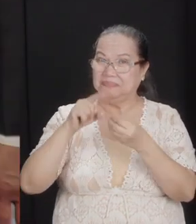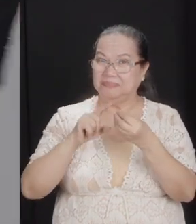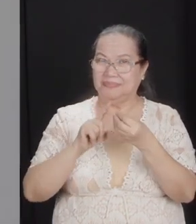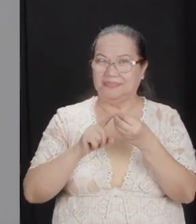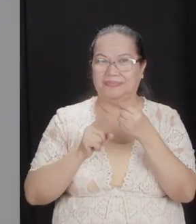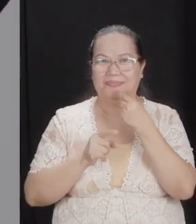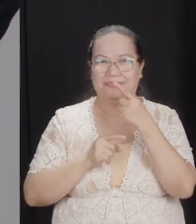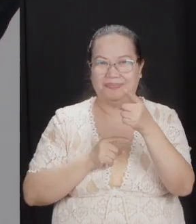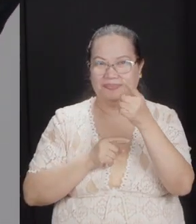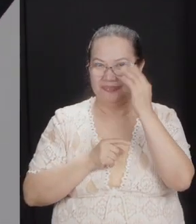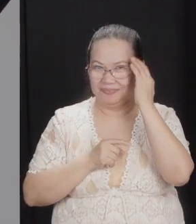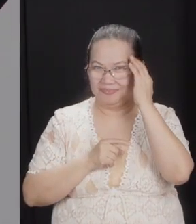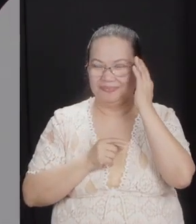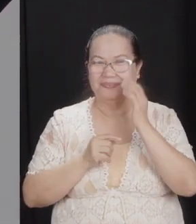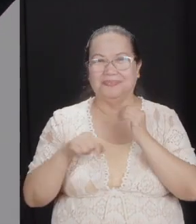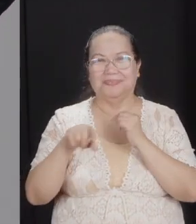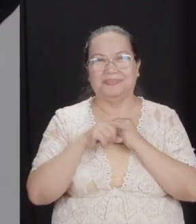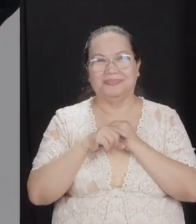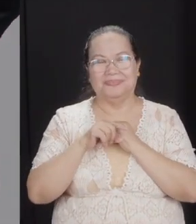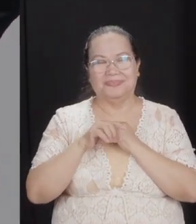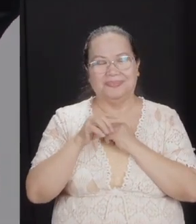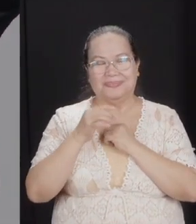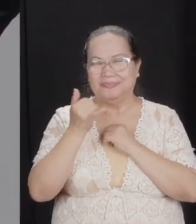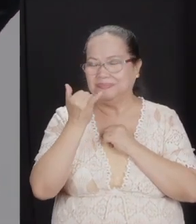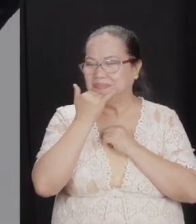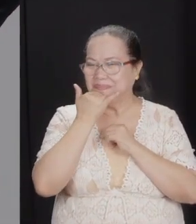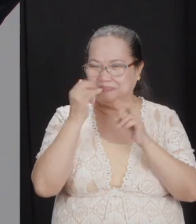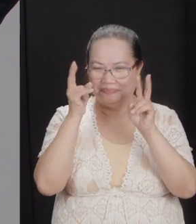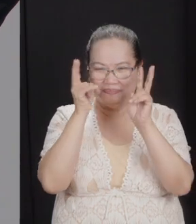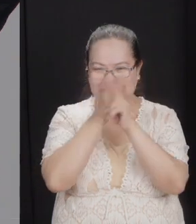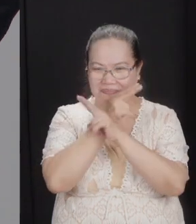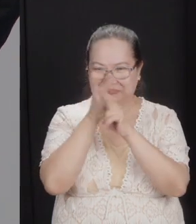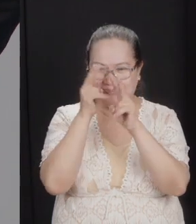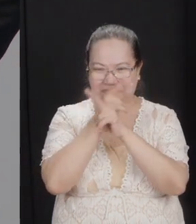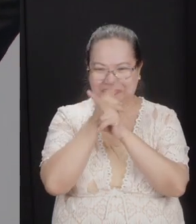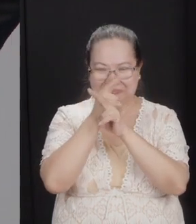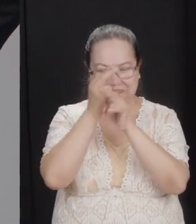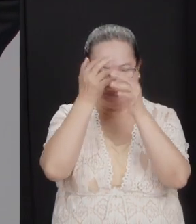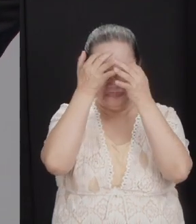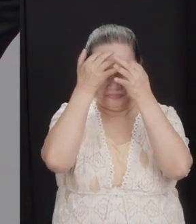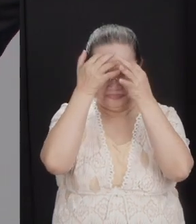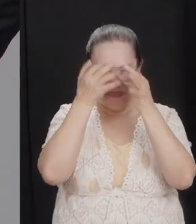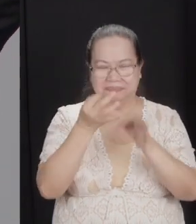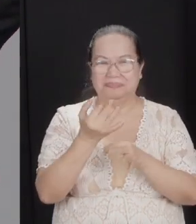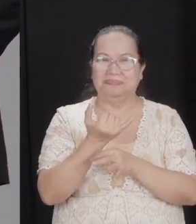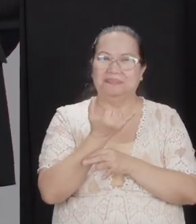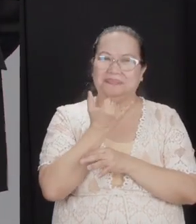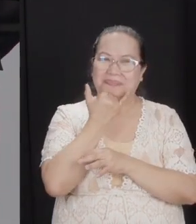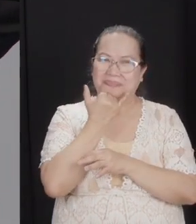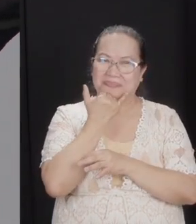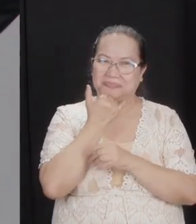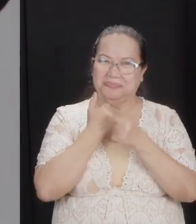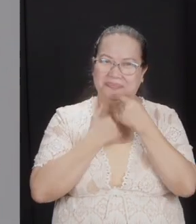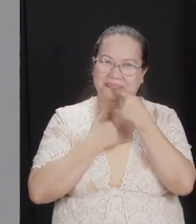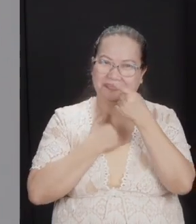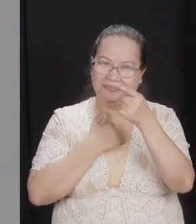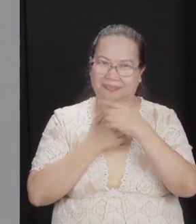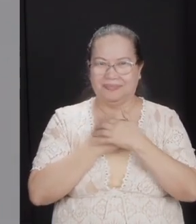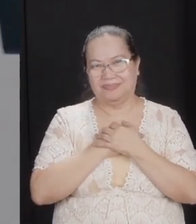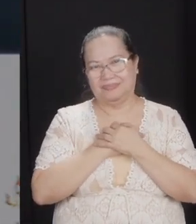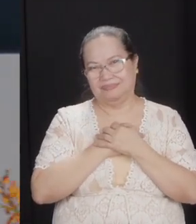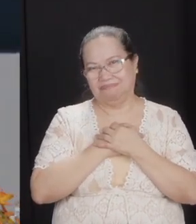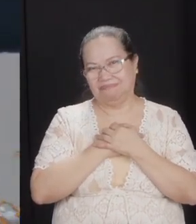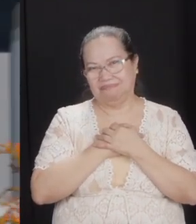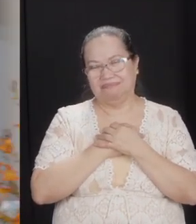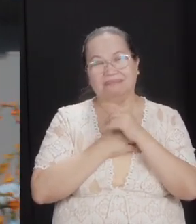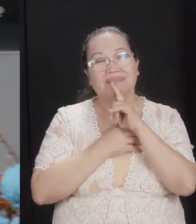saying, you know what? We misjudge you. We were wrong about you. It's his way of saying it. We're